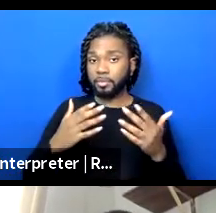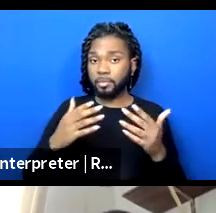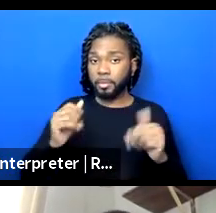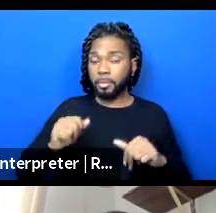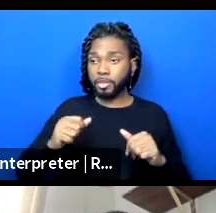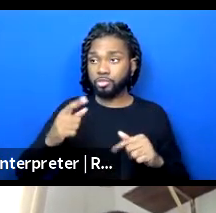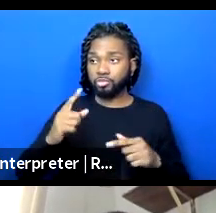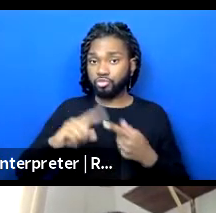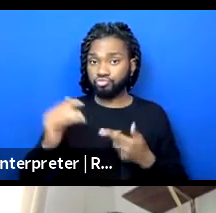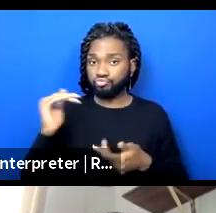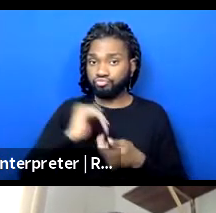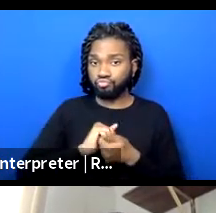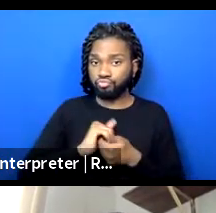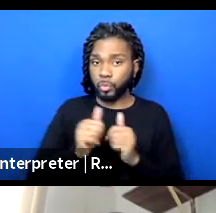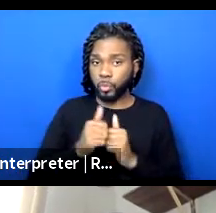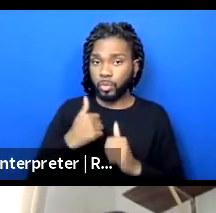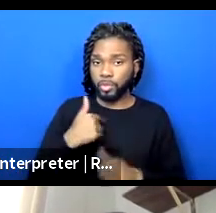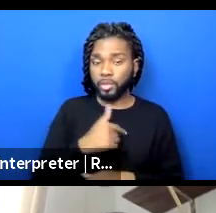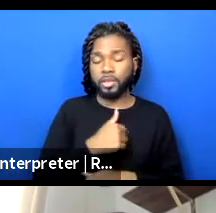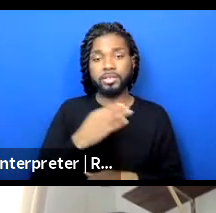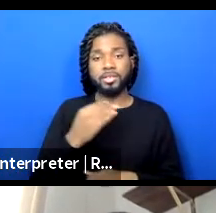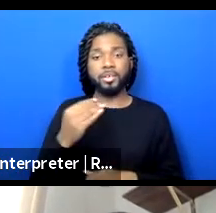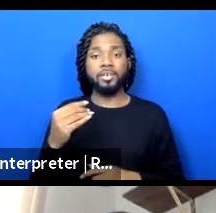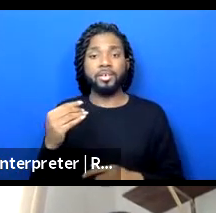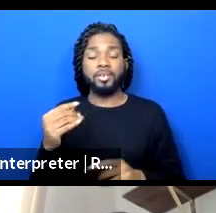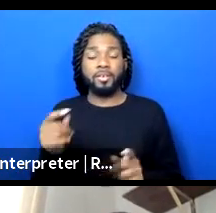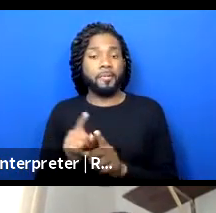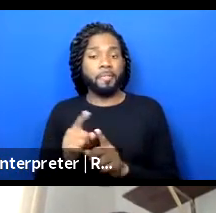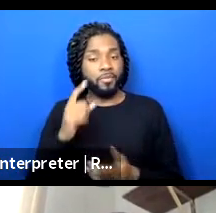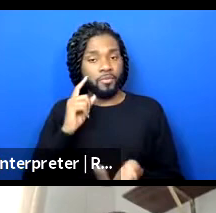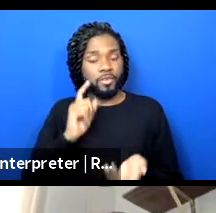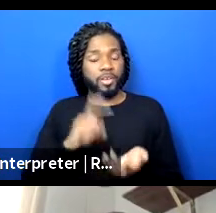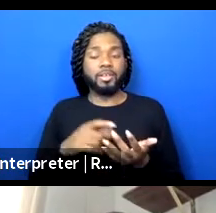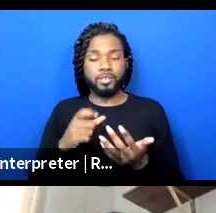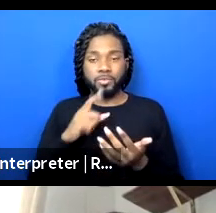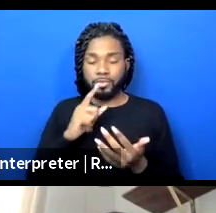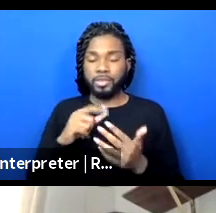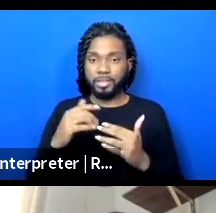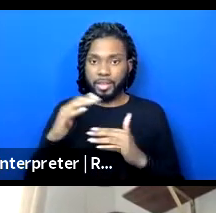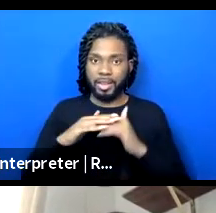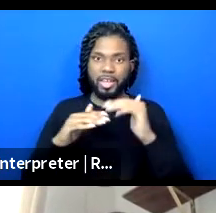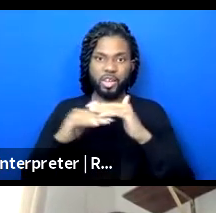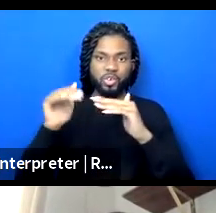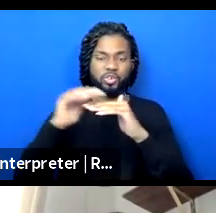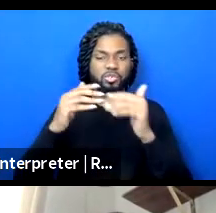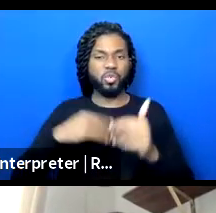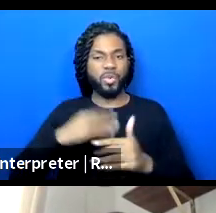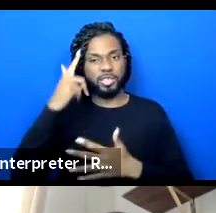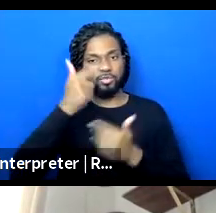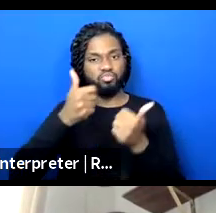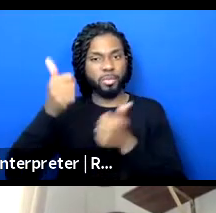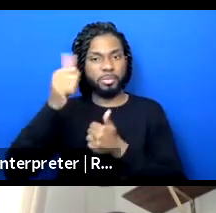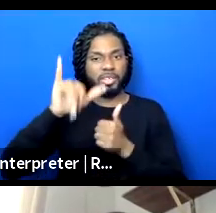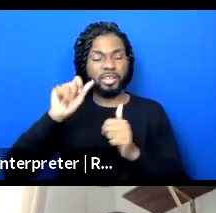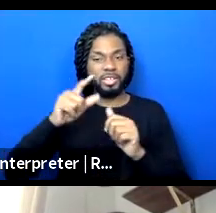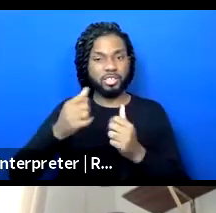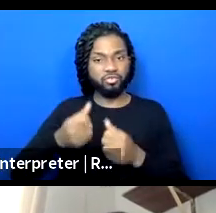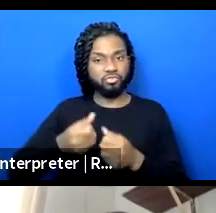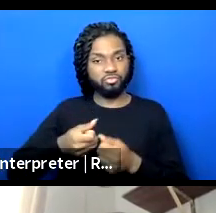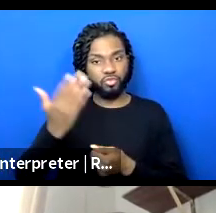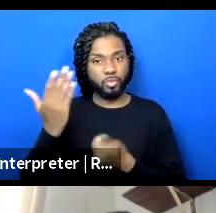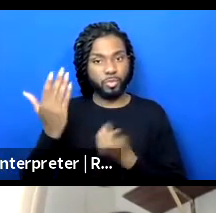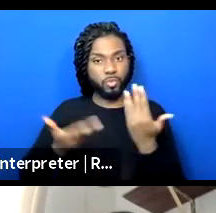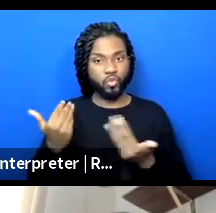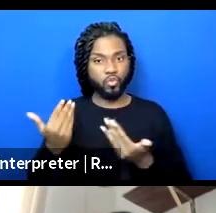and that there's the layers and layers of white supremacy that needs to be removed in order for, for you also